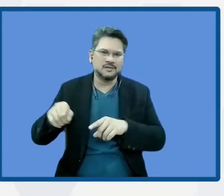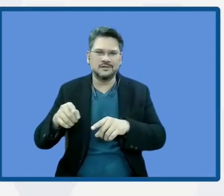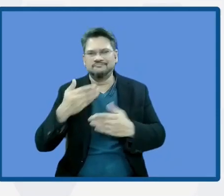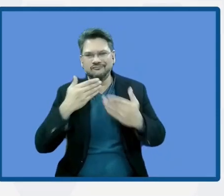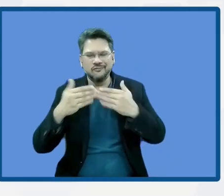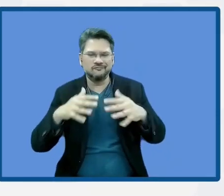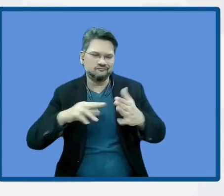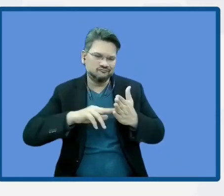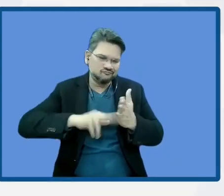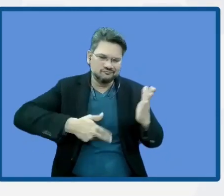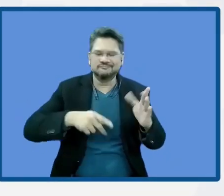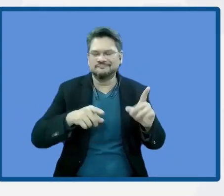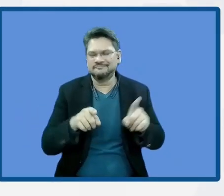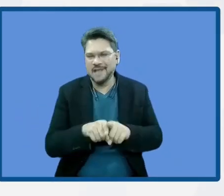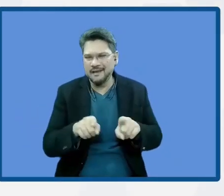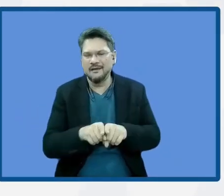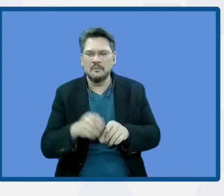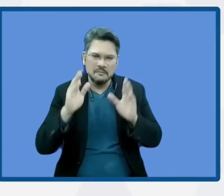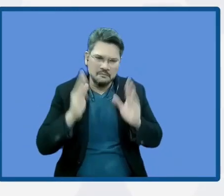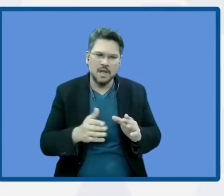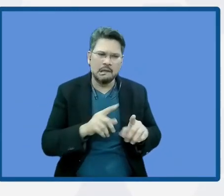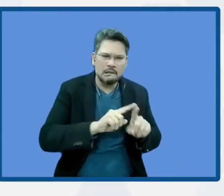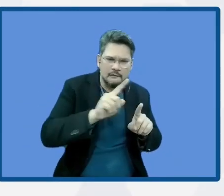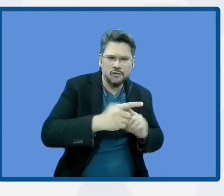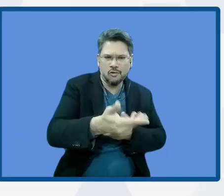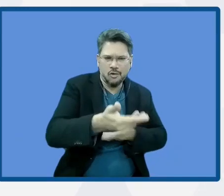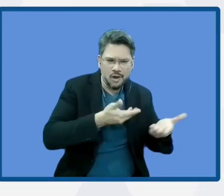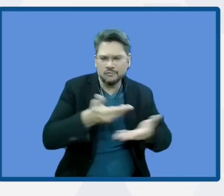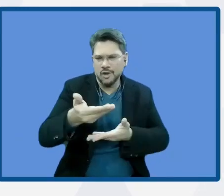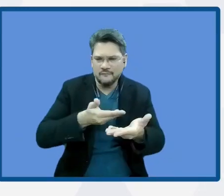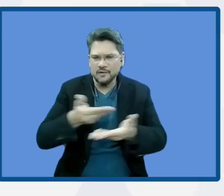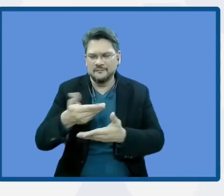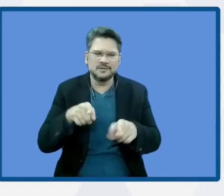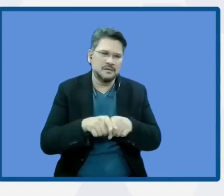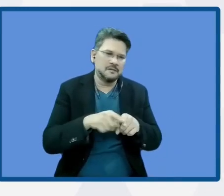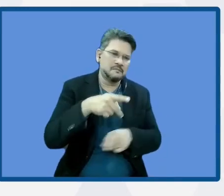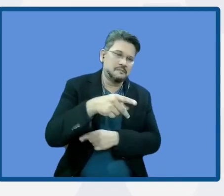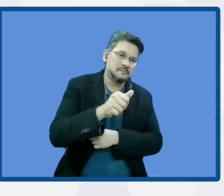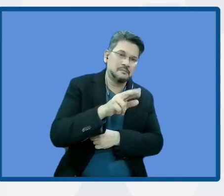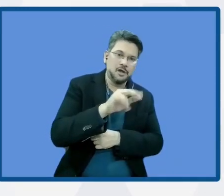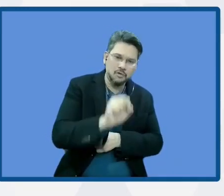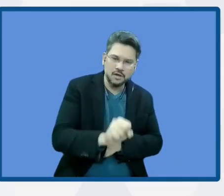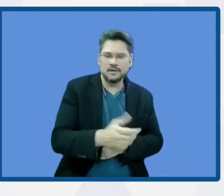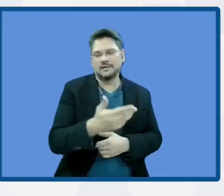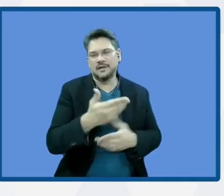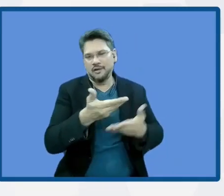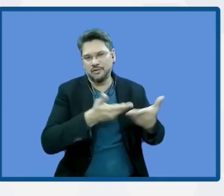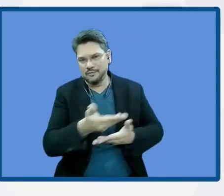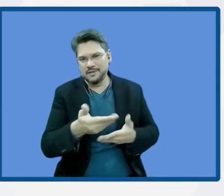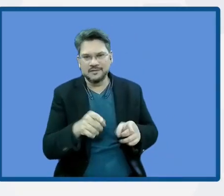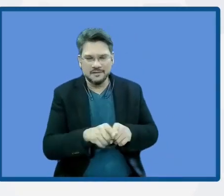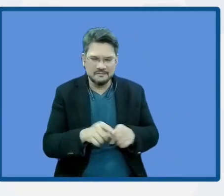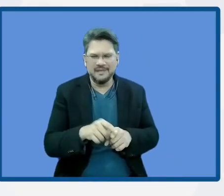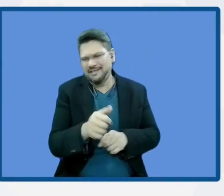agreements. So everything in terms of the Paris Agreement. So Habitat III, so this is